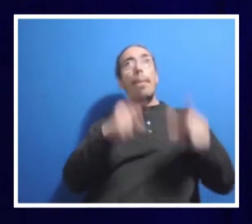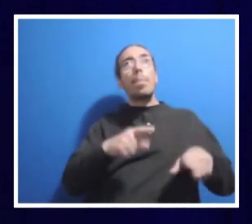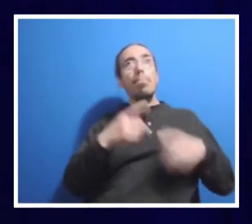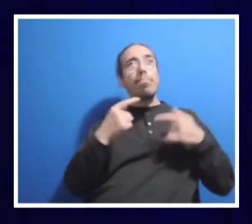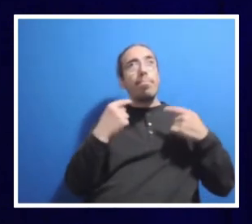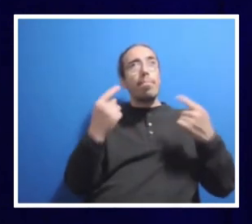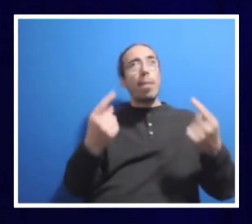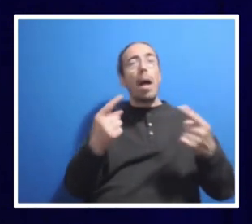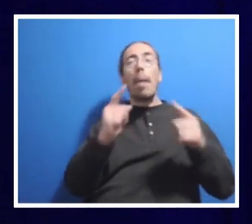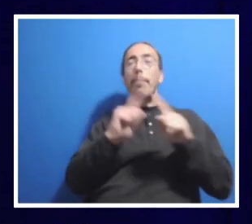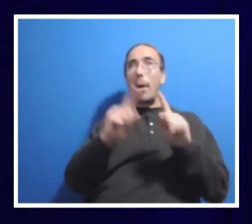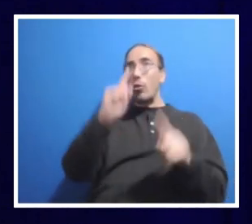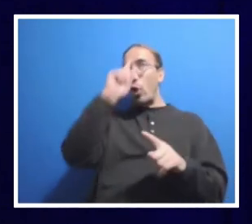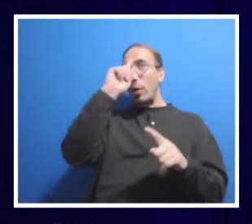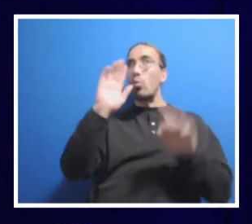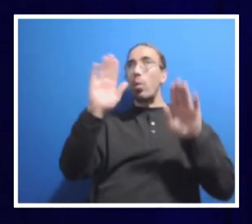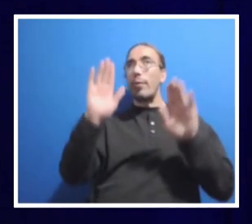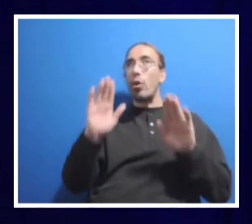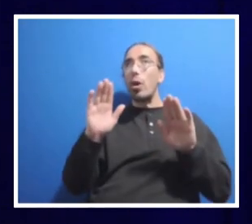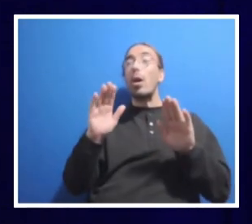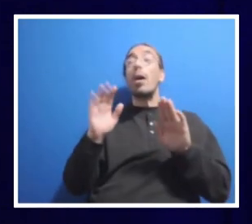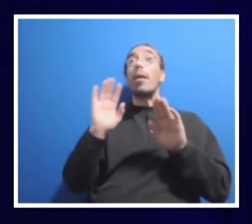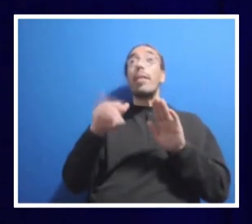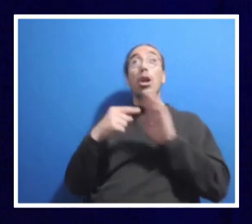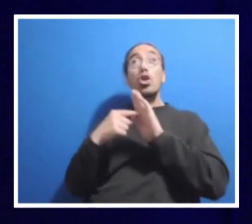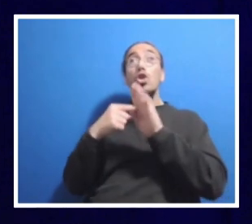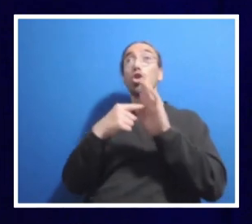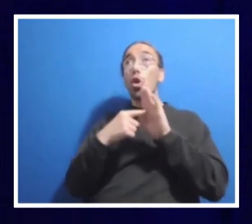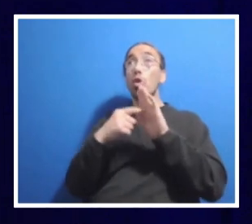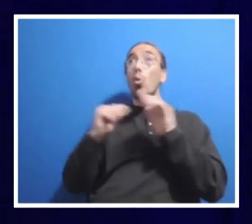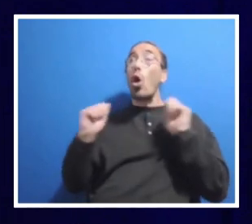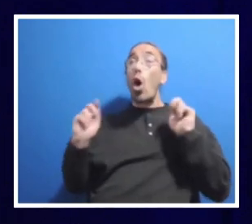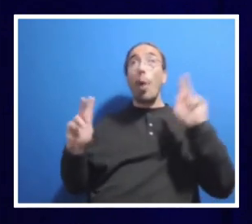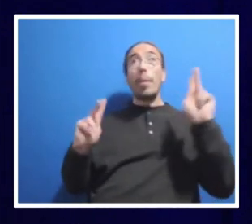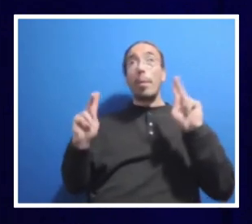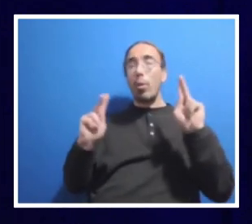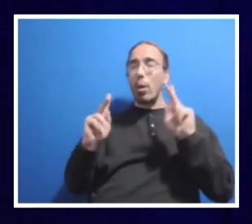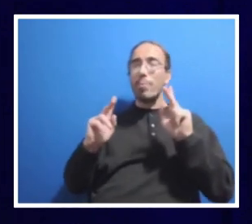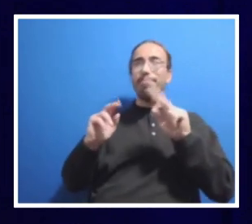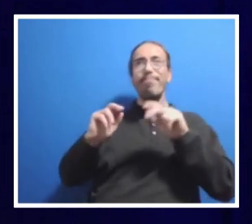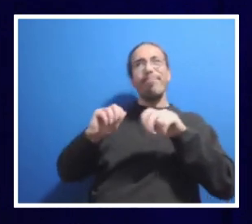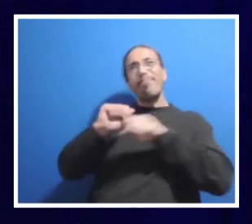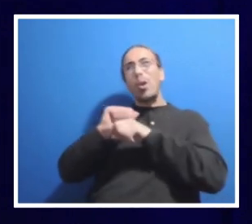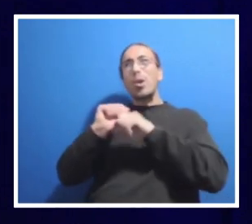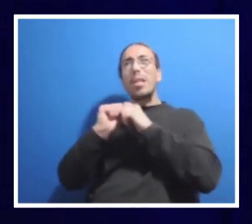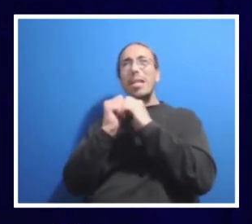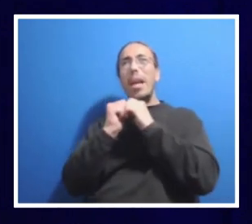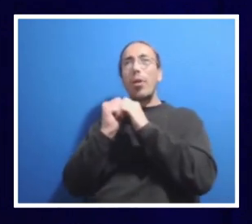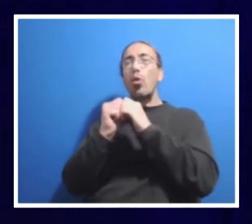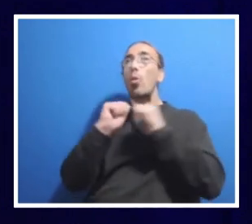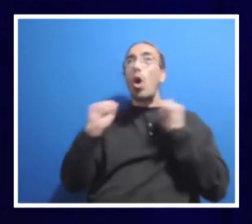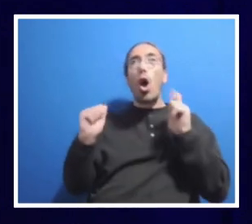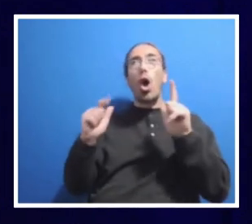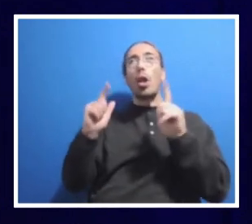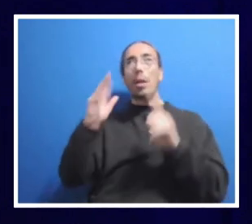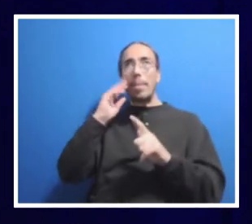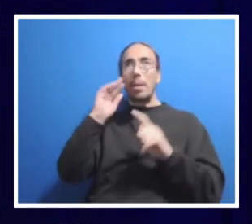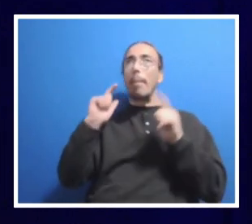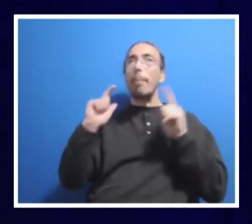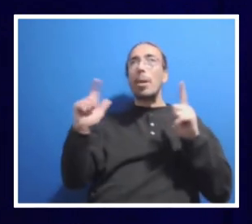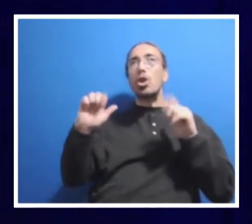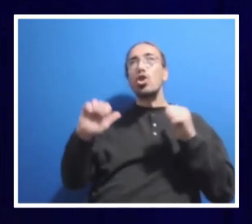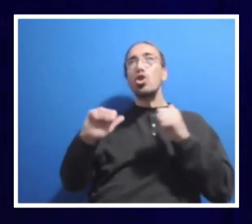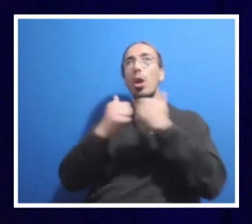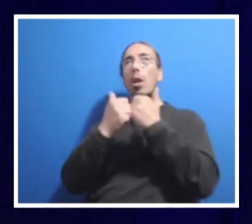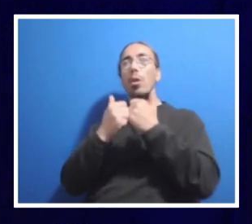wonderful. This shows that we are all in this together. We all have a big challenge with all of the questions about